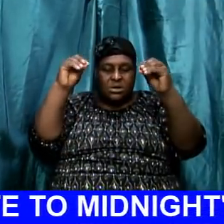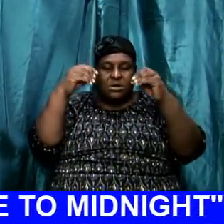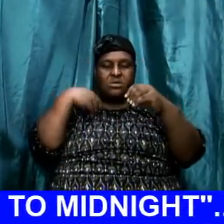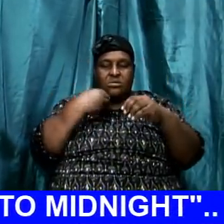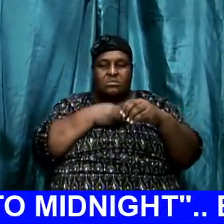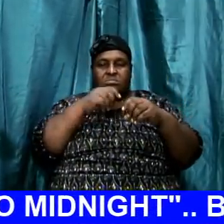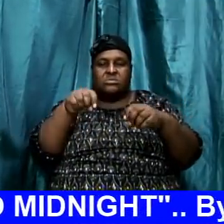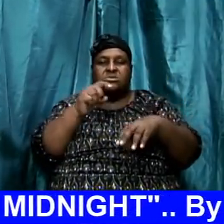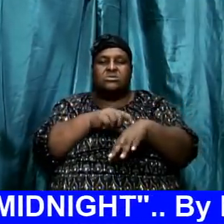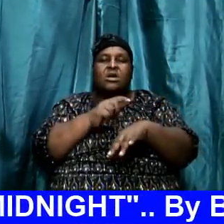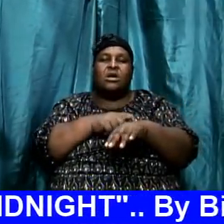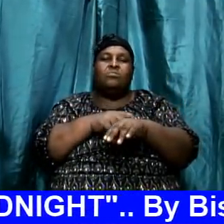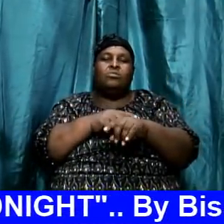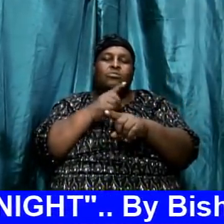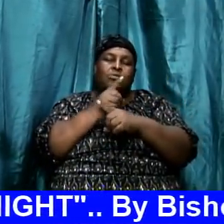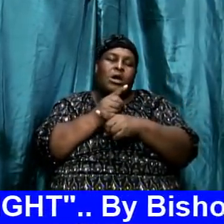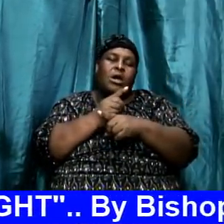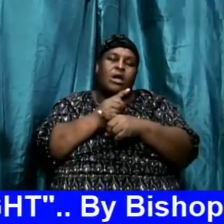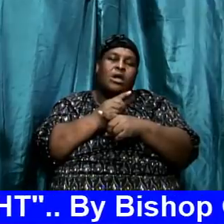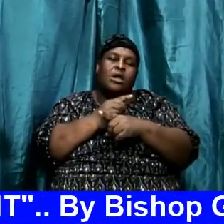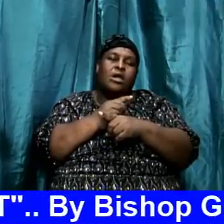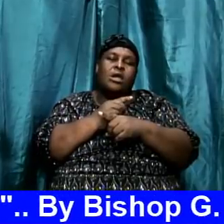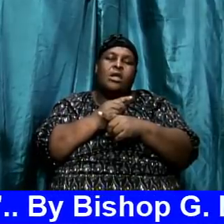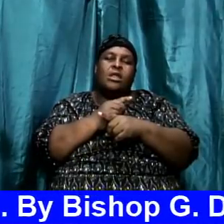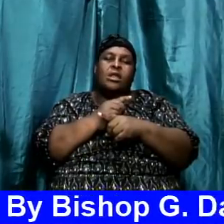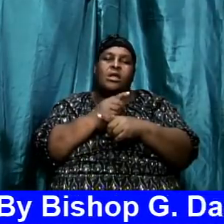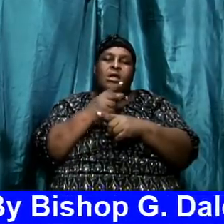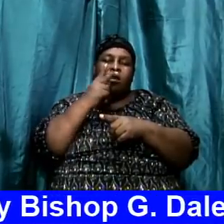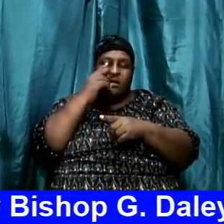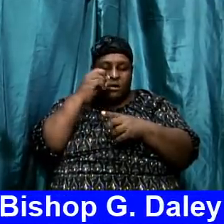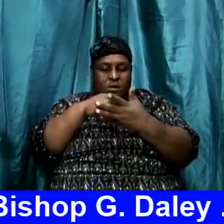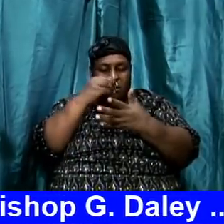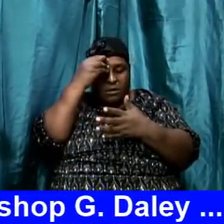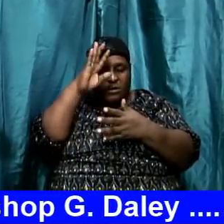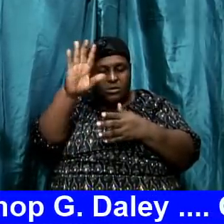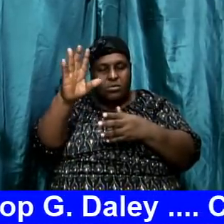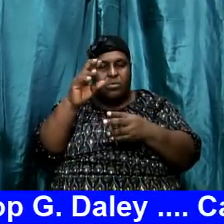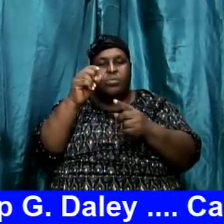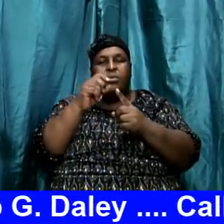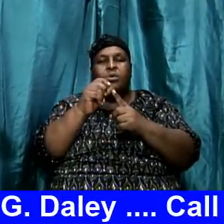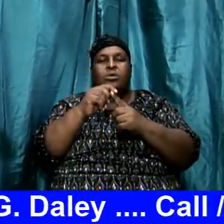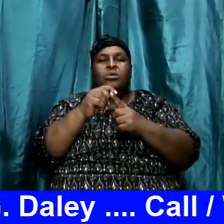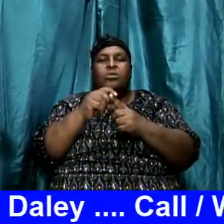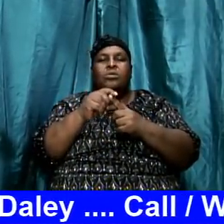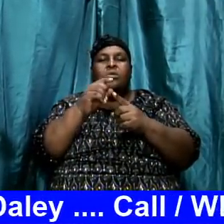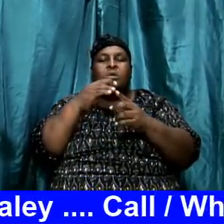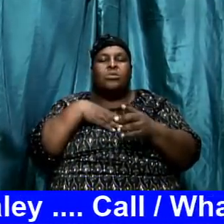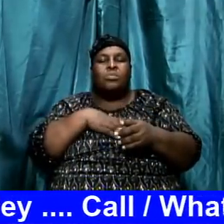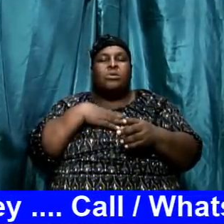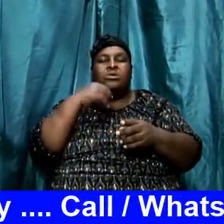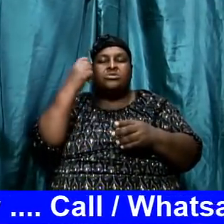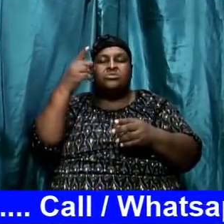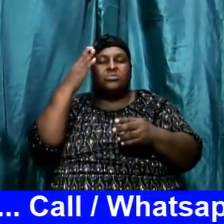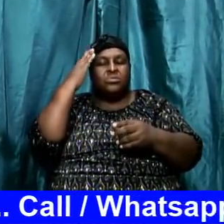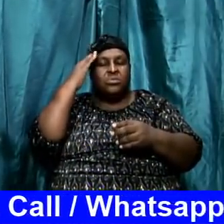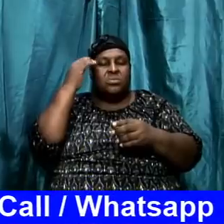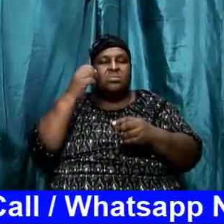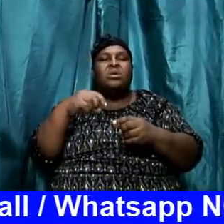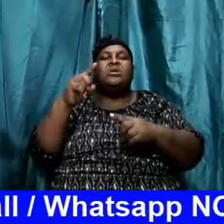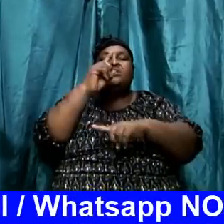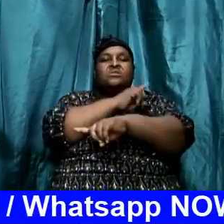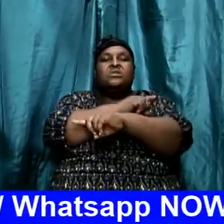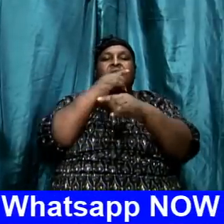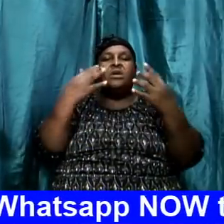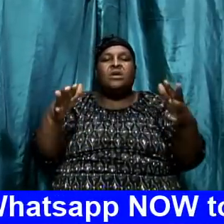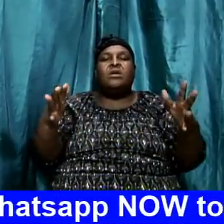divide your Word and that we can walk as we should in the Word of God. God we want to please you and we know God at the end of the day